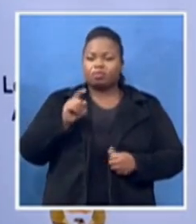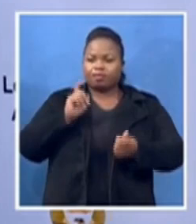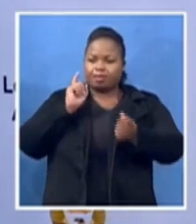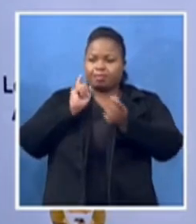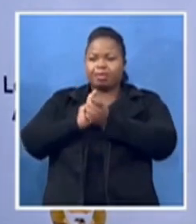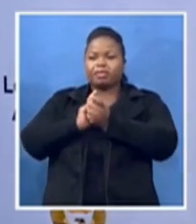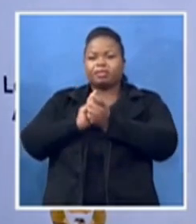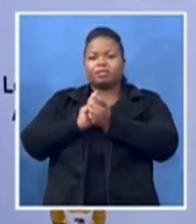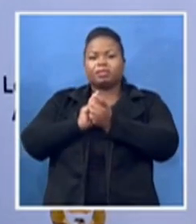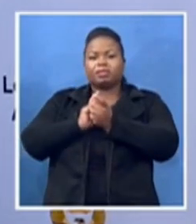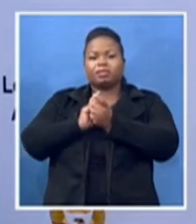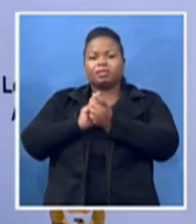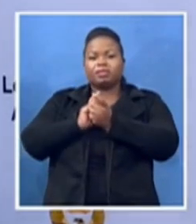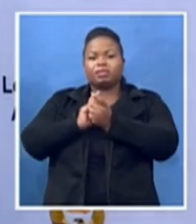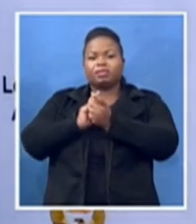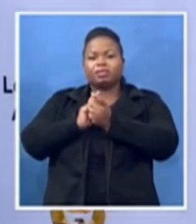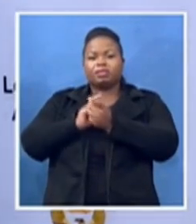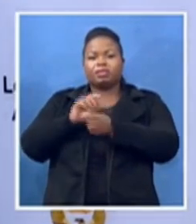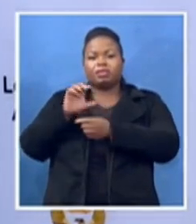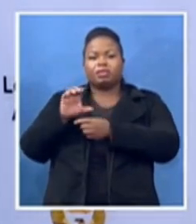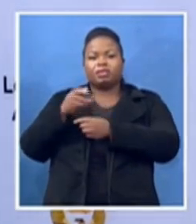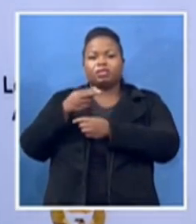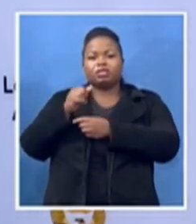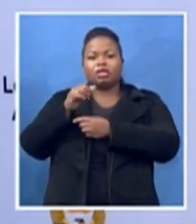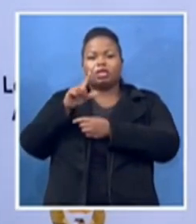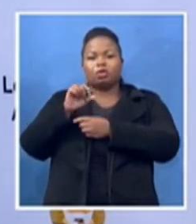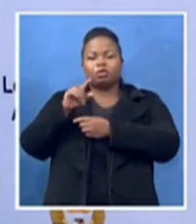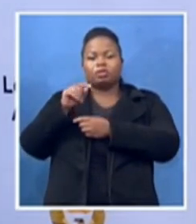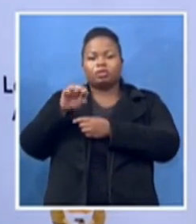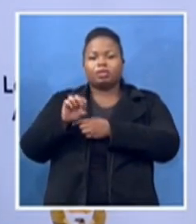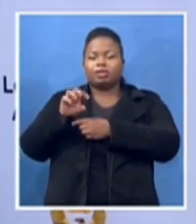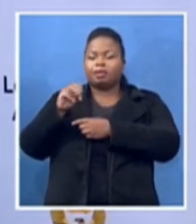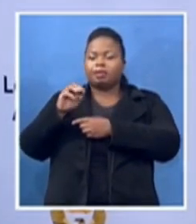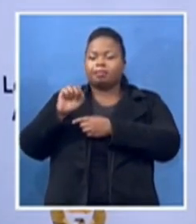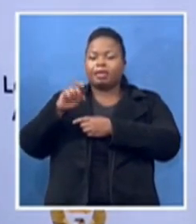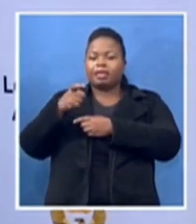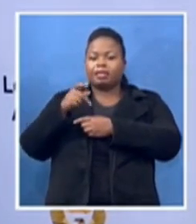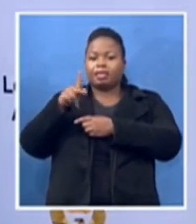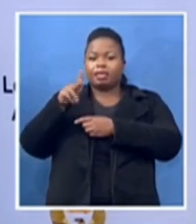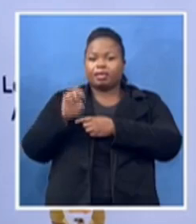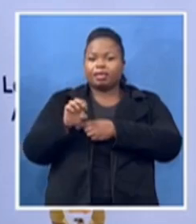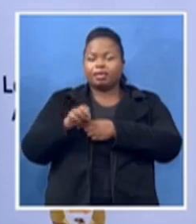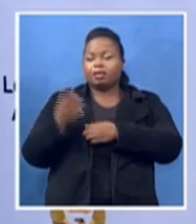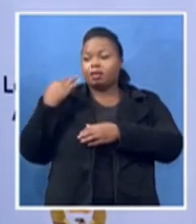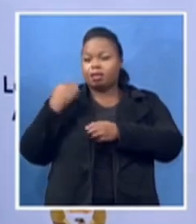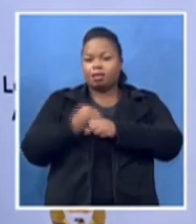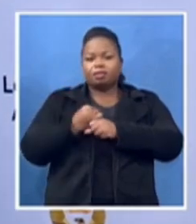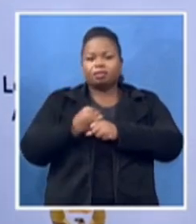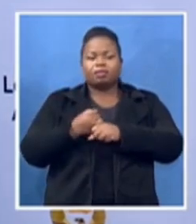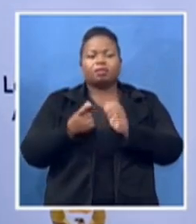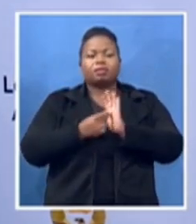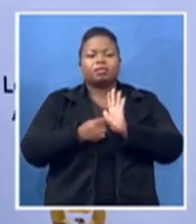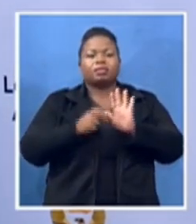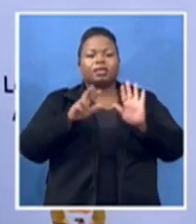money my club that was last year 8 October when I was at ICU